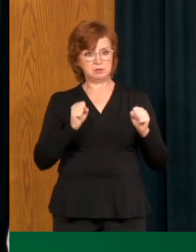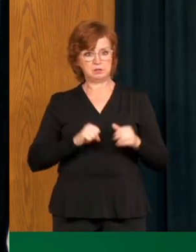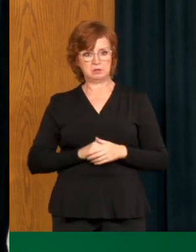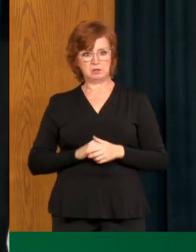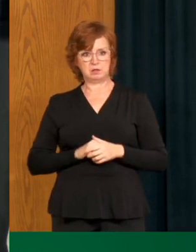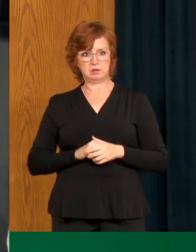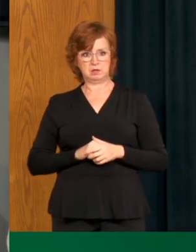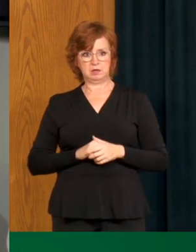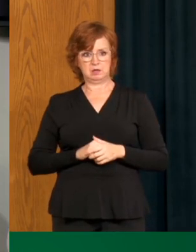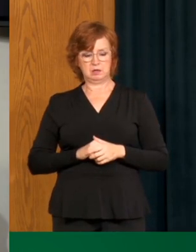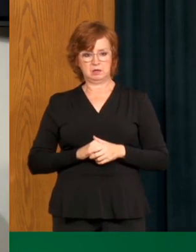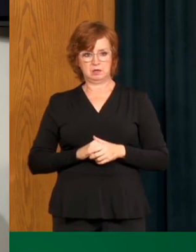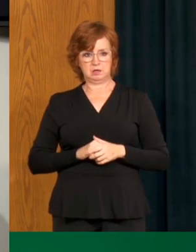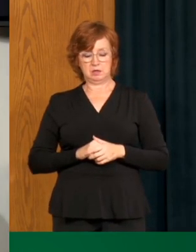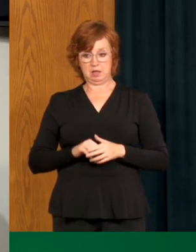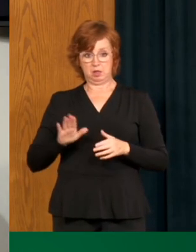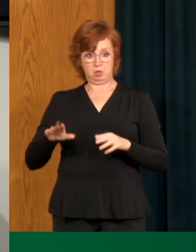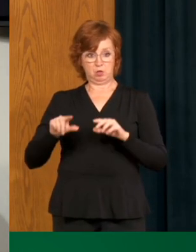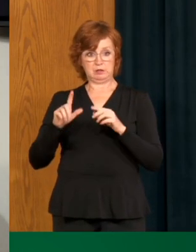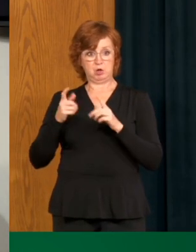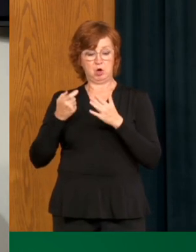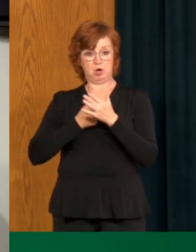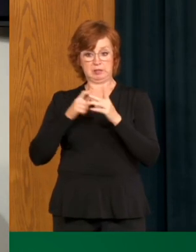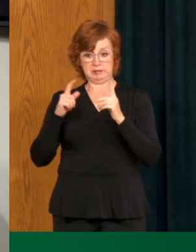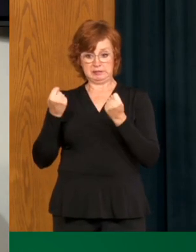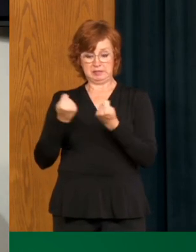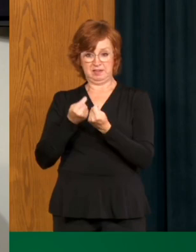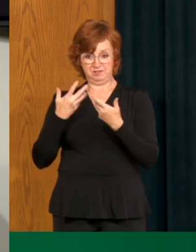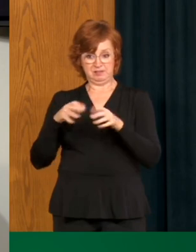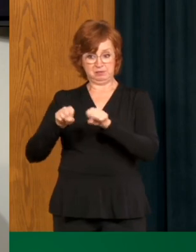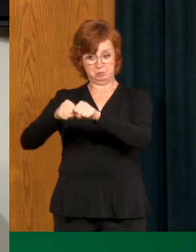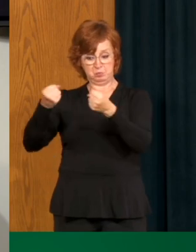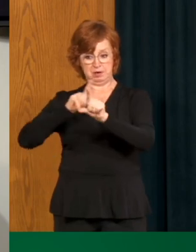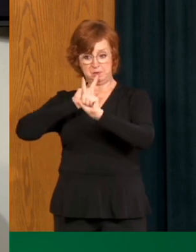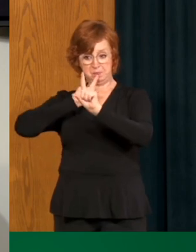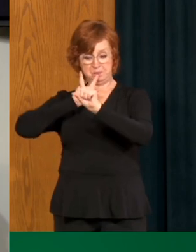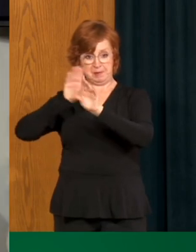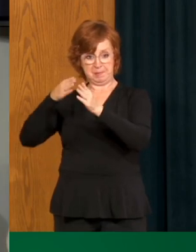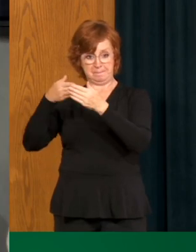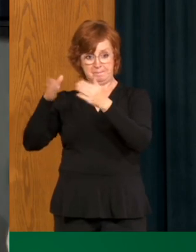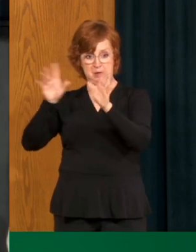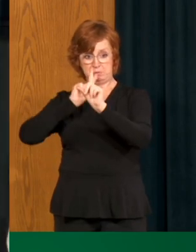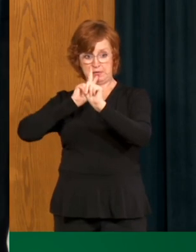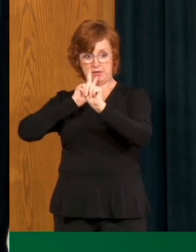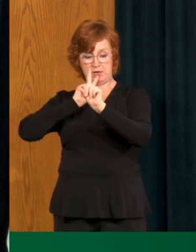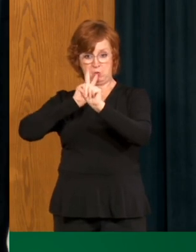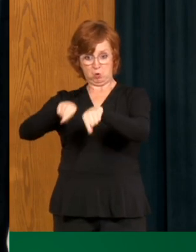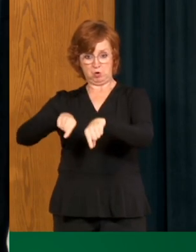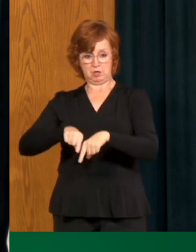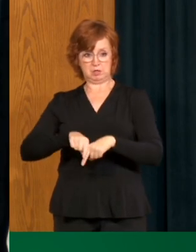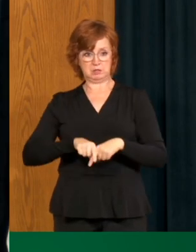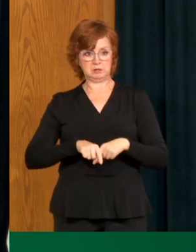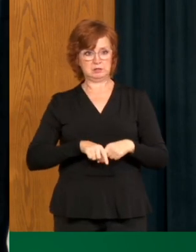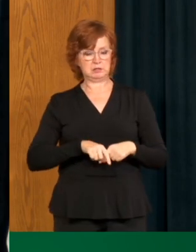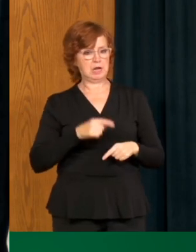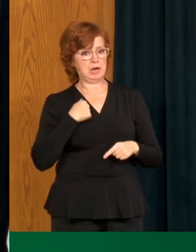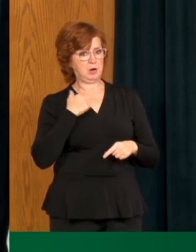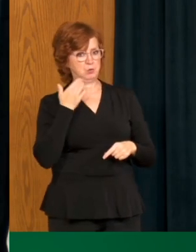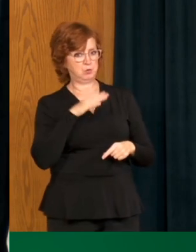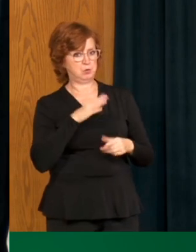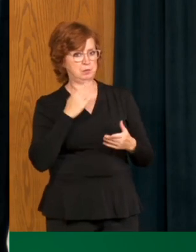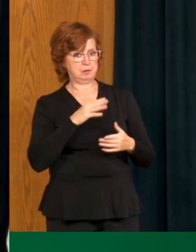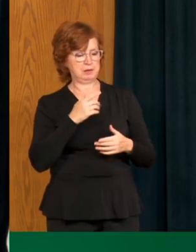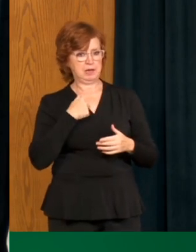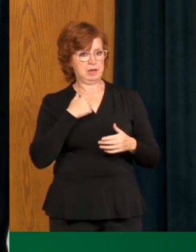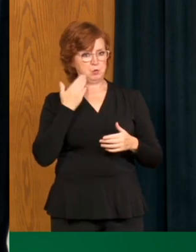specifically break any public health orders and will there really be any ramifications of that? I, I haven't dug into that. don't know if Warren, you want to speak to that or Dr.